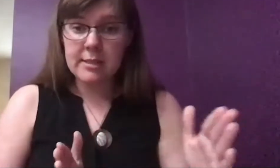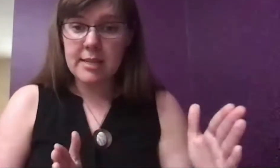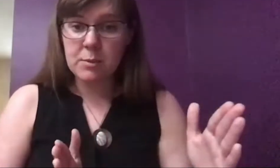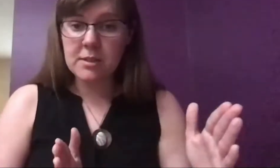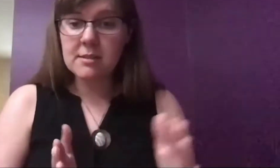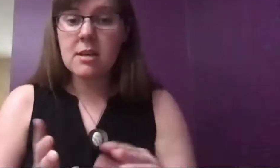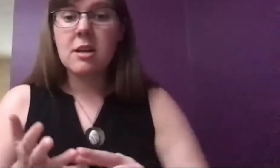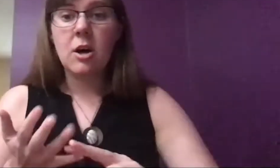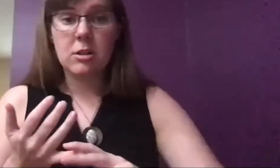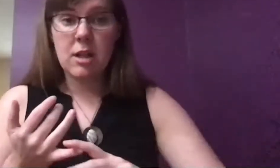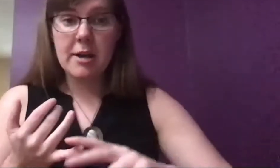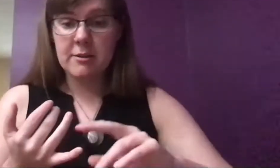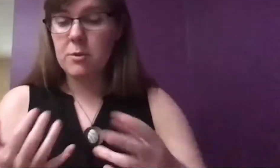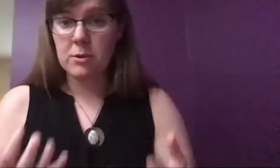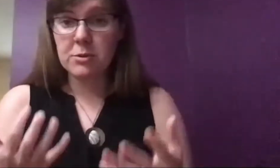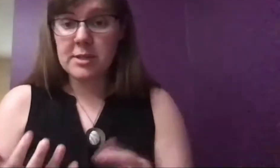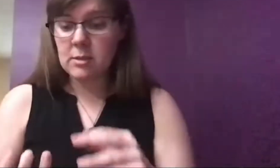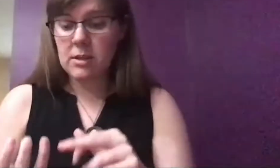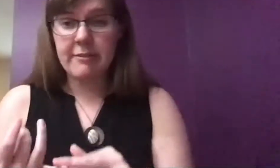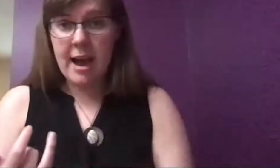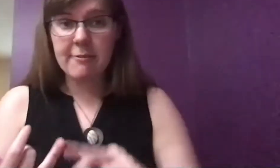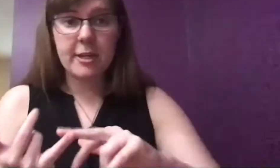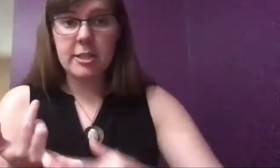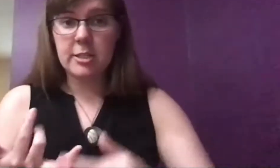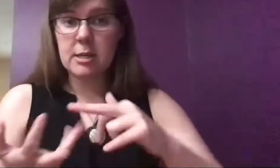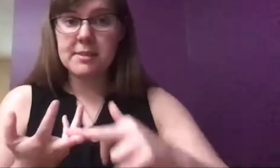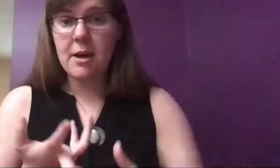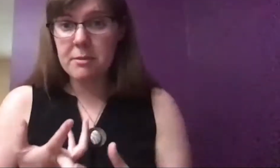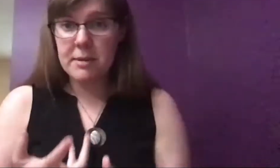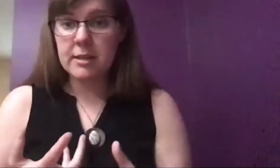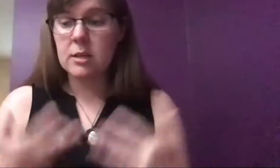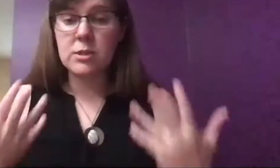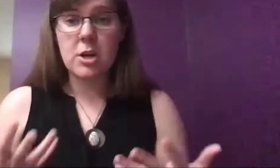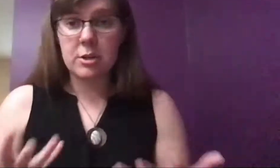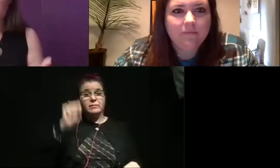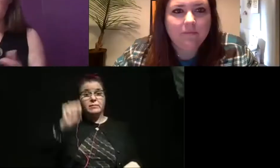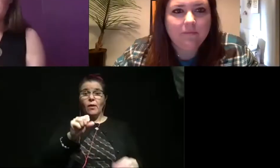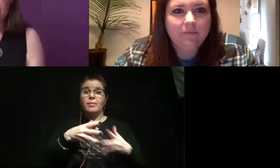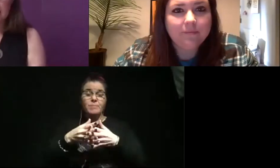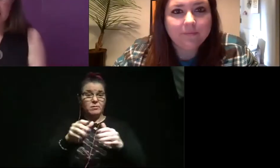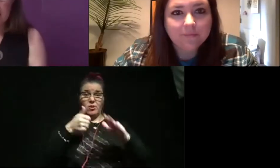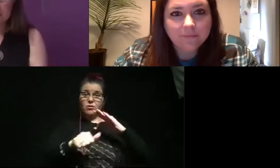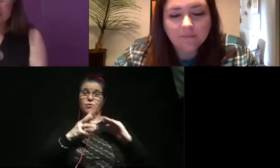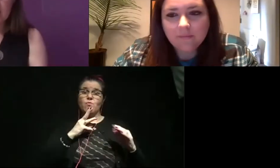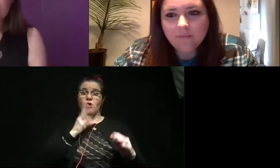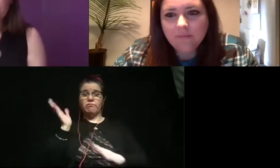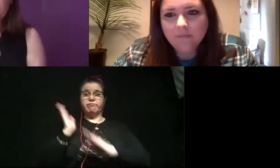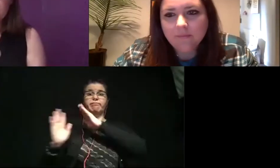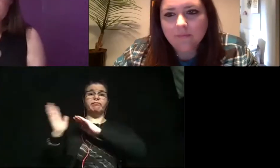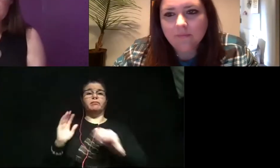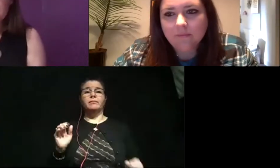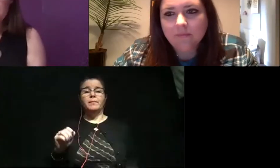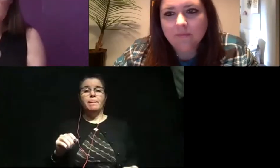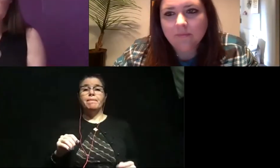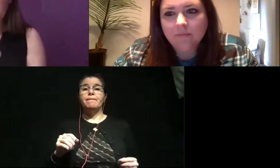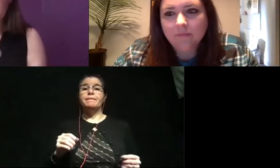United States was, a lot of the world was. A lot of Africa, Europe, South America was underwater during that time. So this is